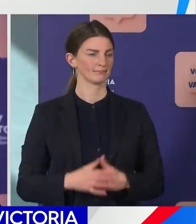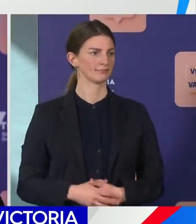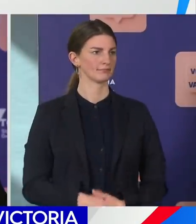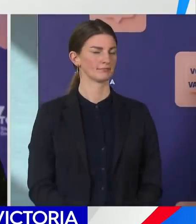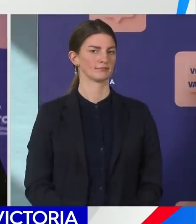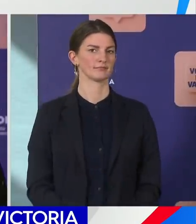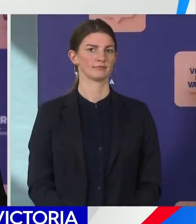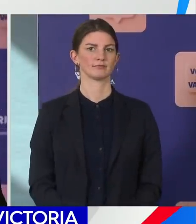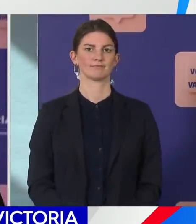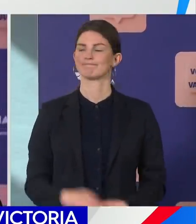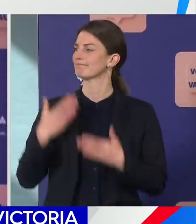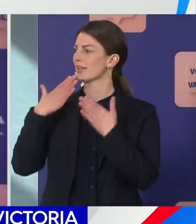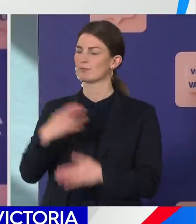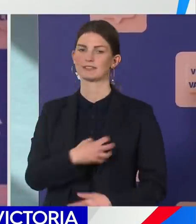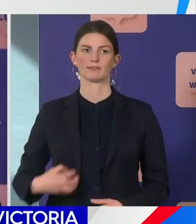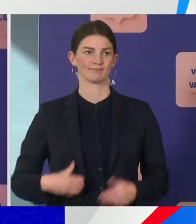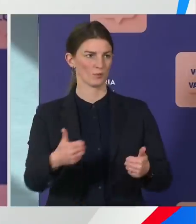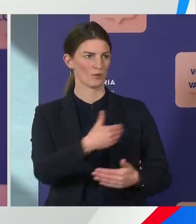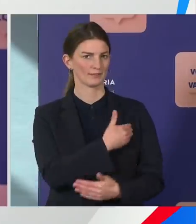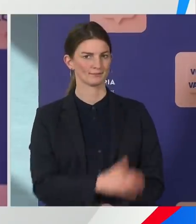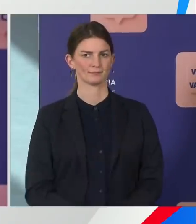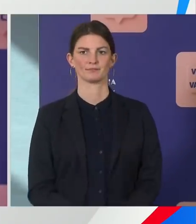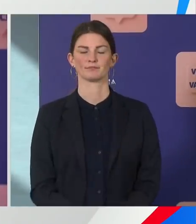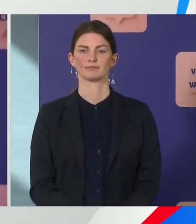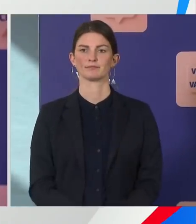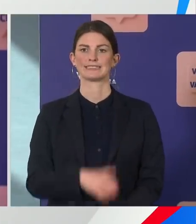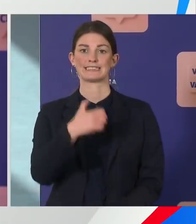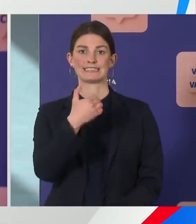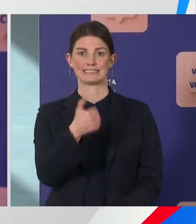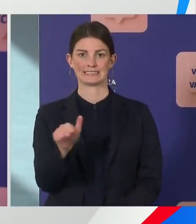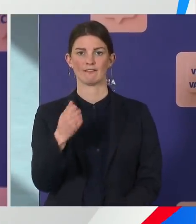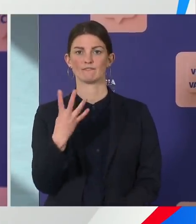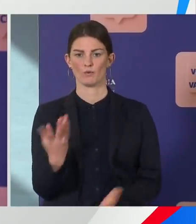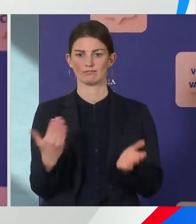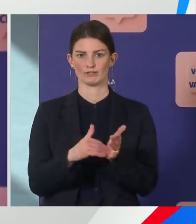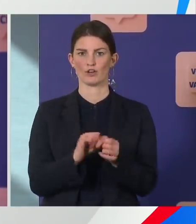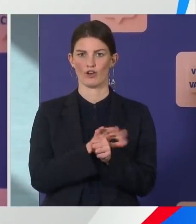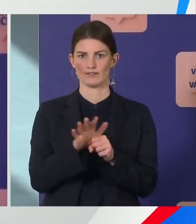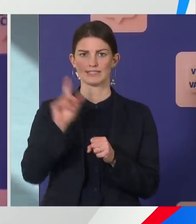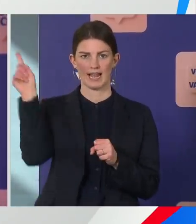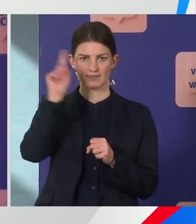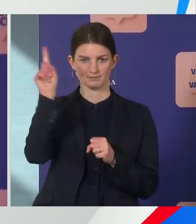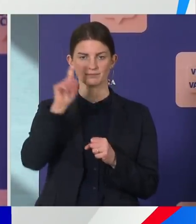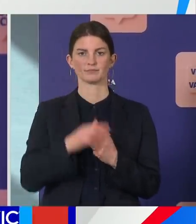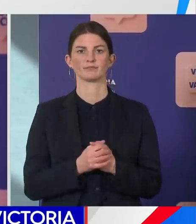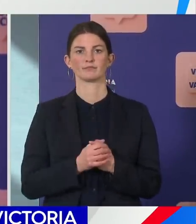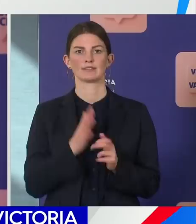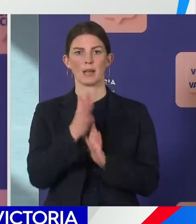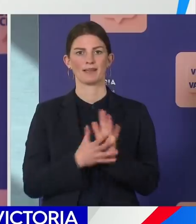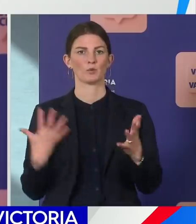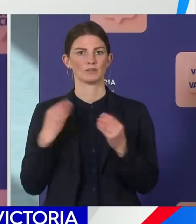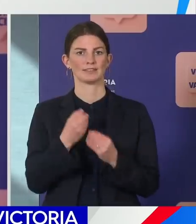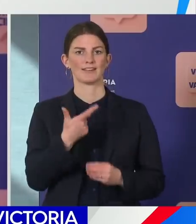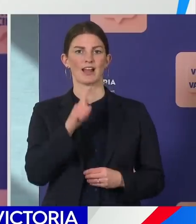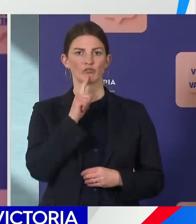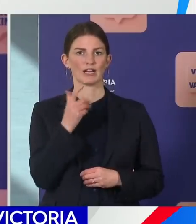Thank you Minister and good morning. 64 new cases of coronavirus in the state today. That takes us to 701 active